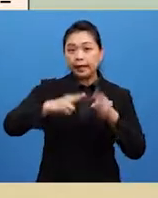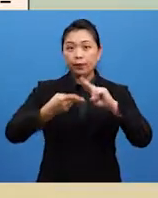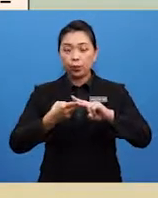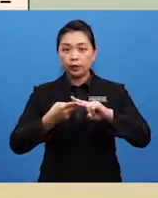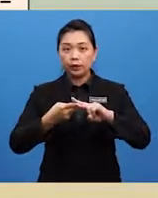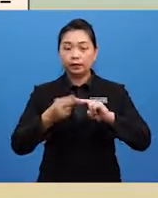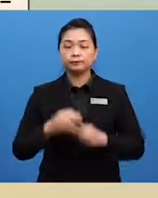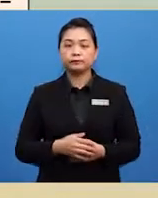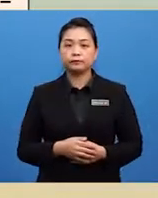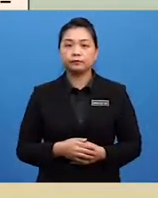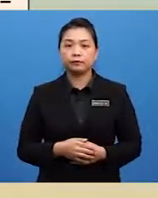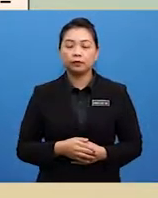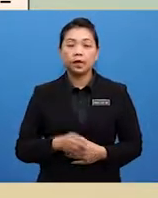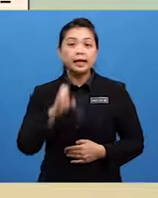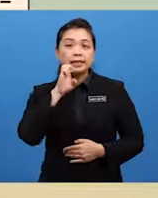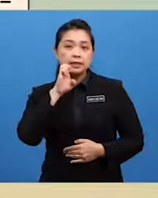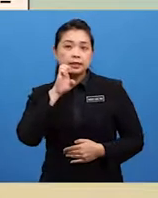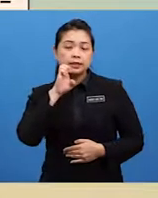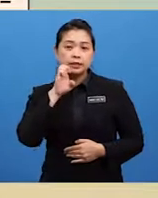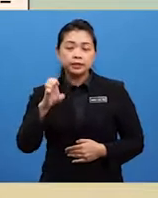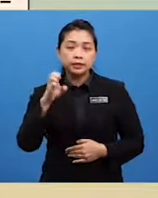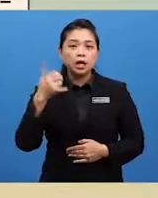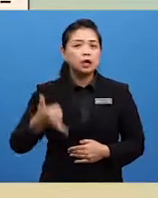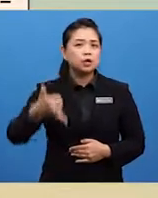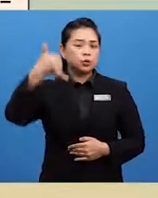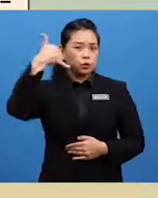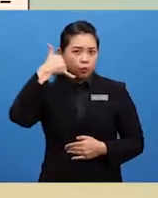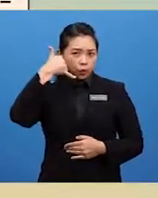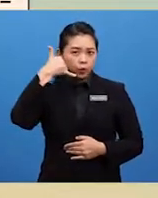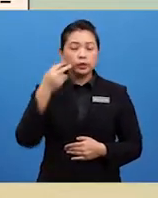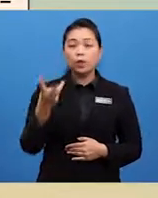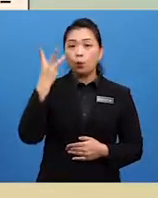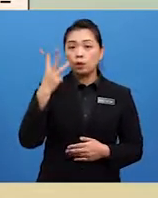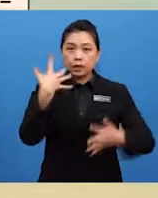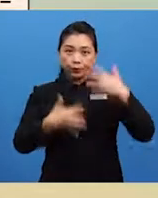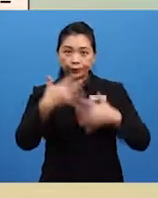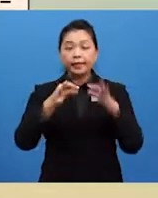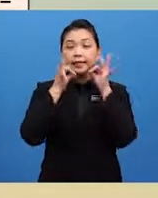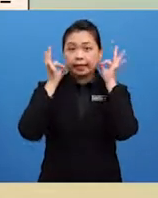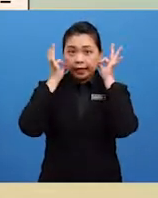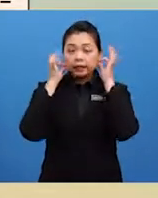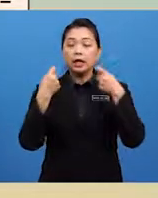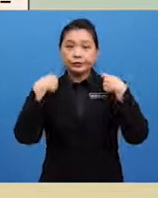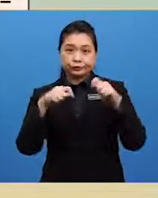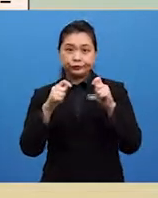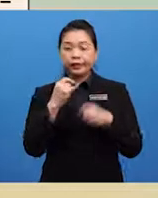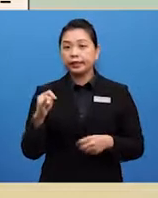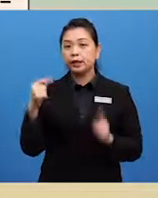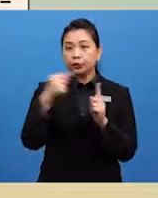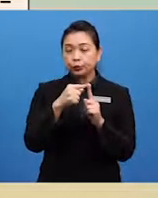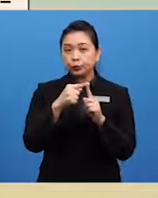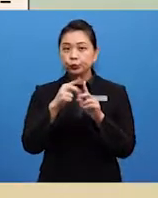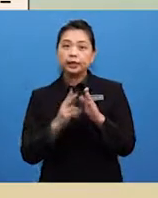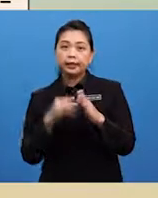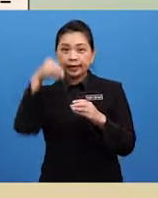Let's read it together. She informed that there was a grey cat that had been trying to get into her